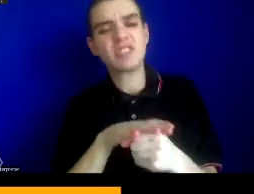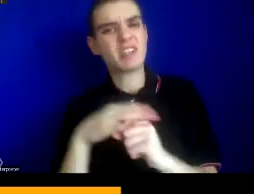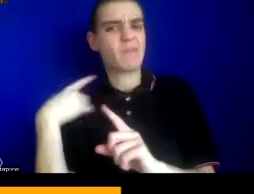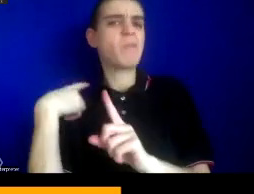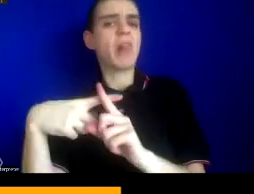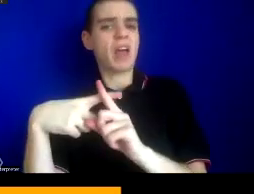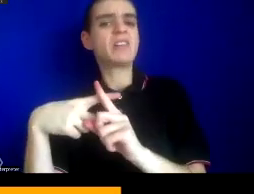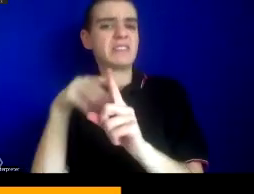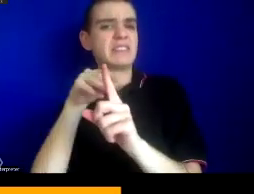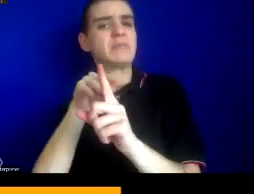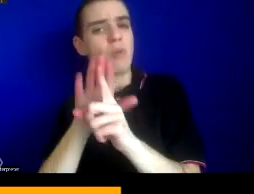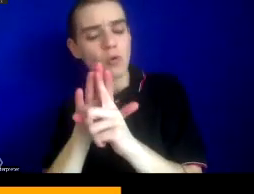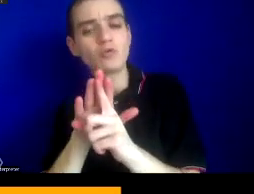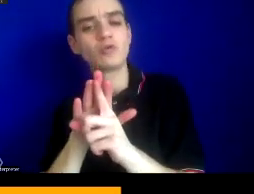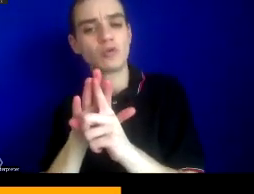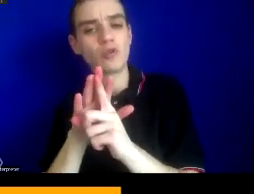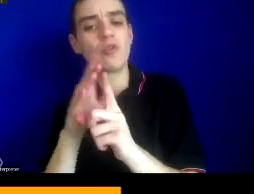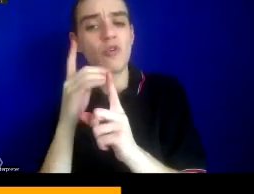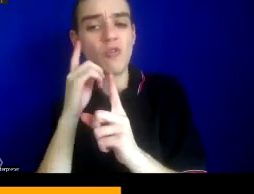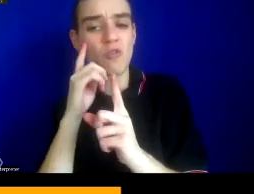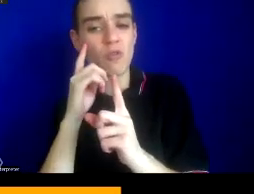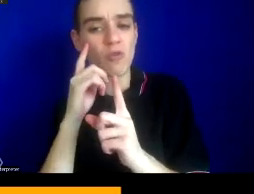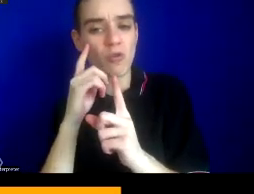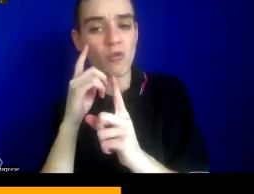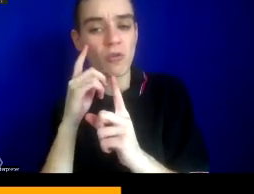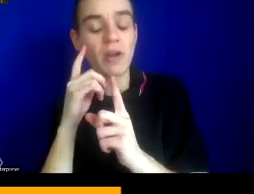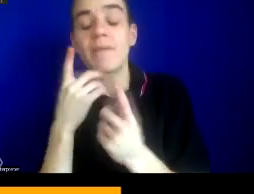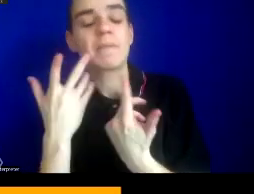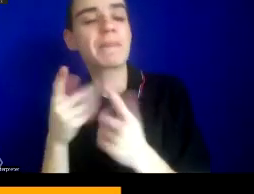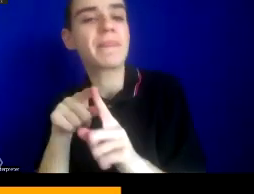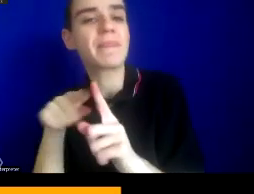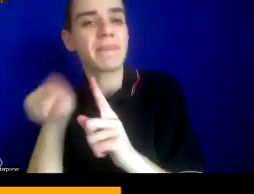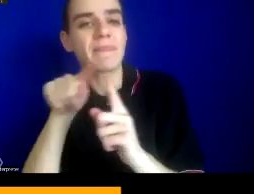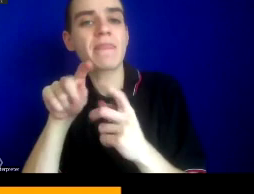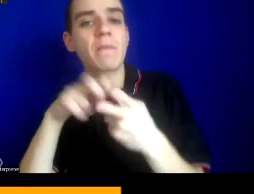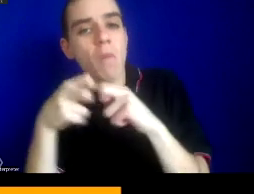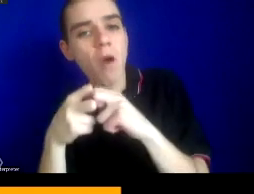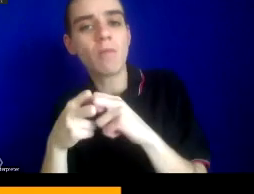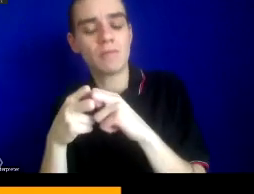of the effects of racism and its stark violent disparities.